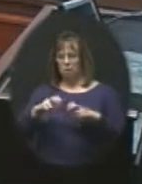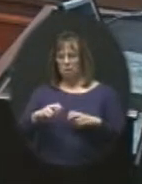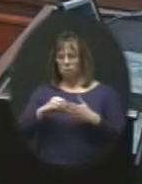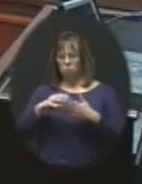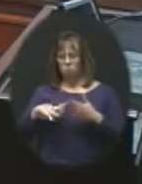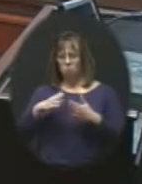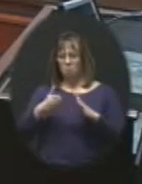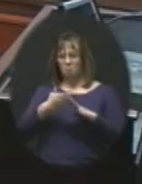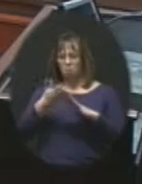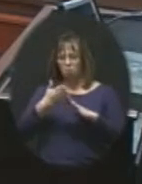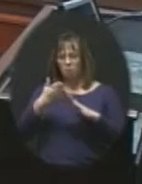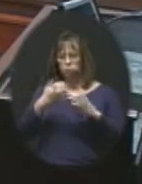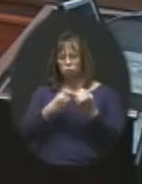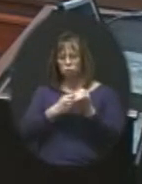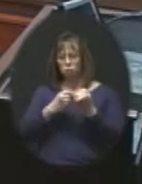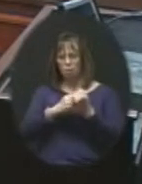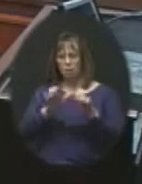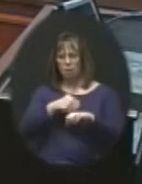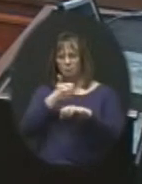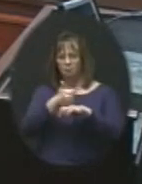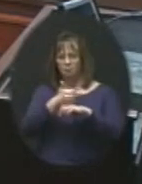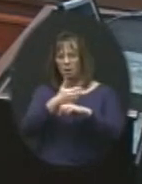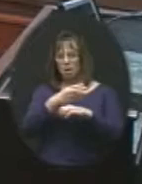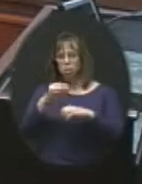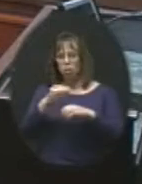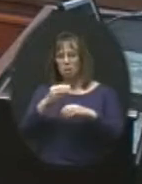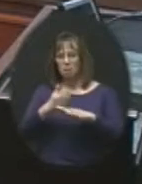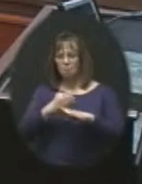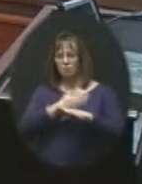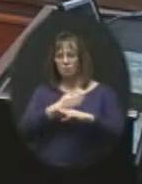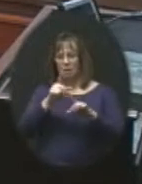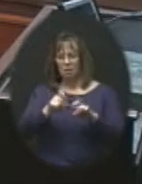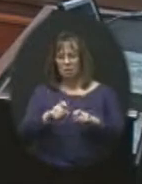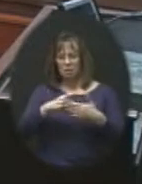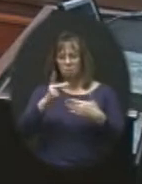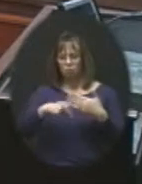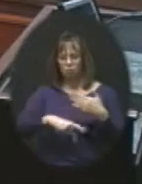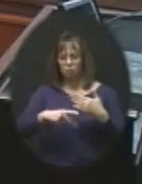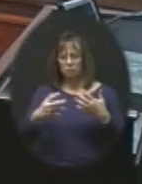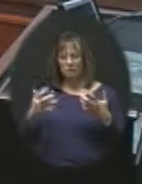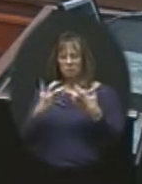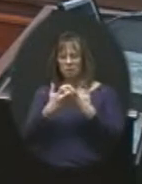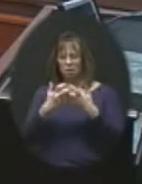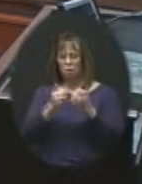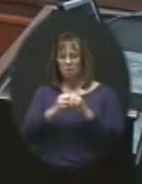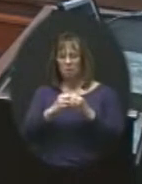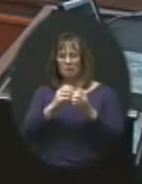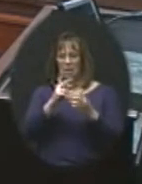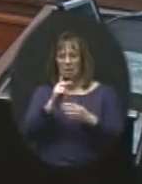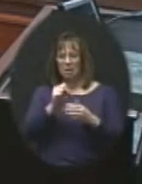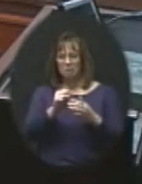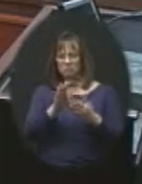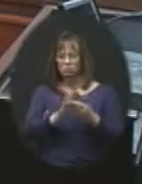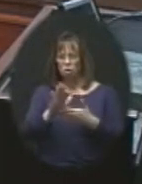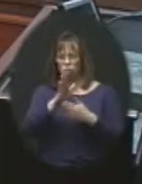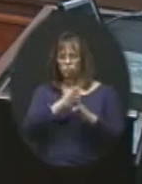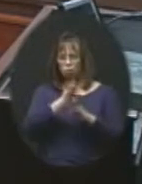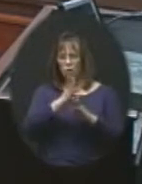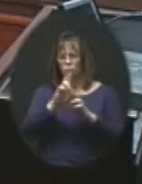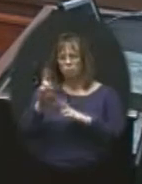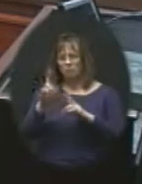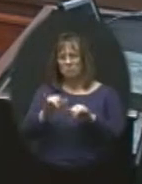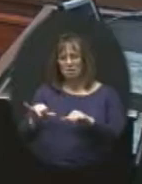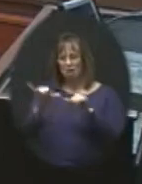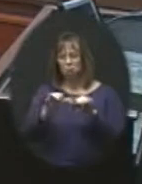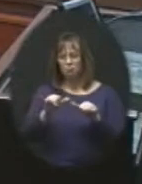performance, we support implementation and improving testing programs aligned with the Kansas College and Career Ready Standards. So it really is